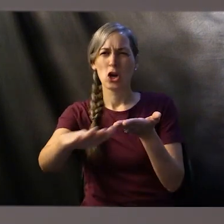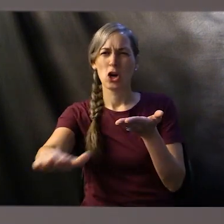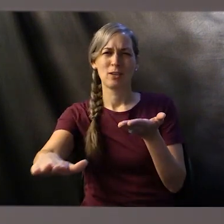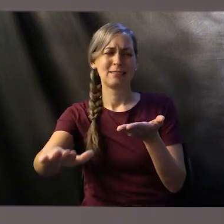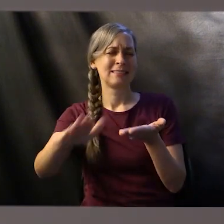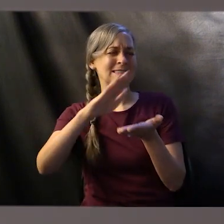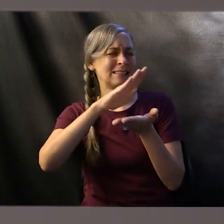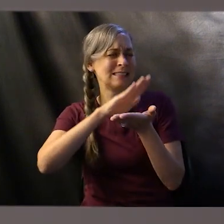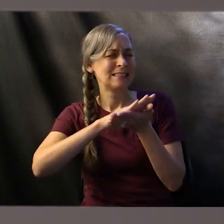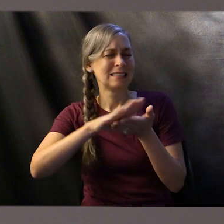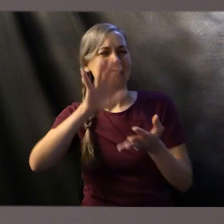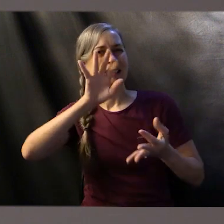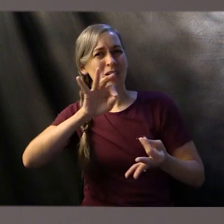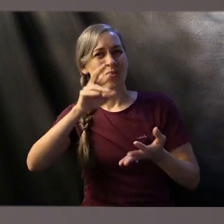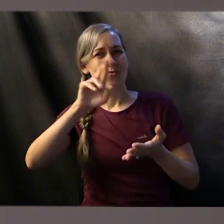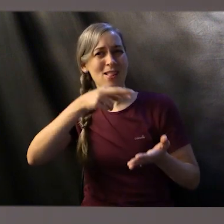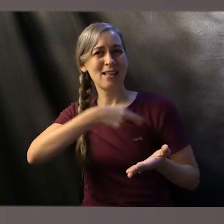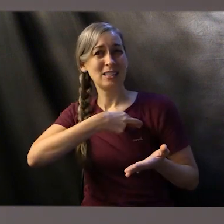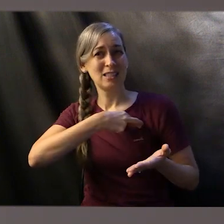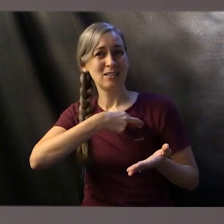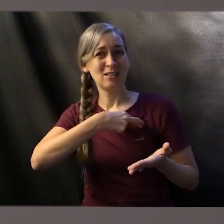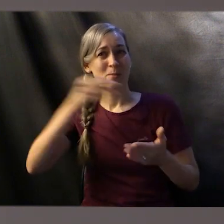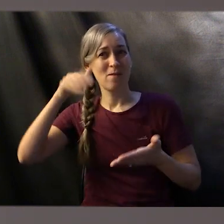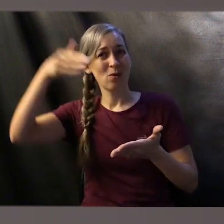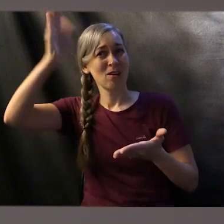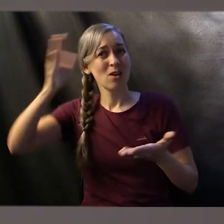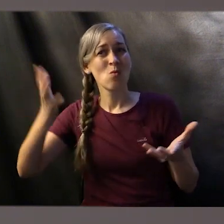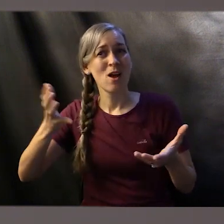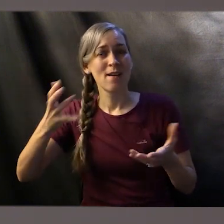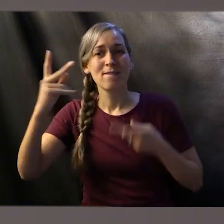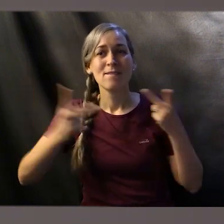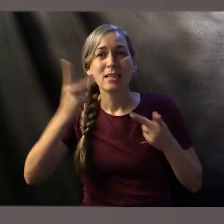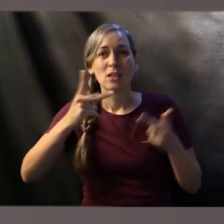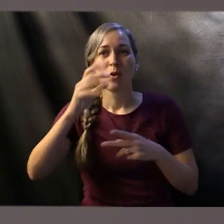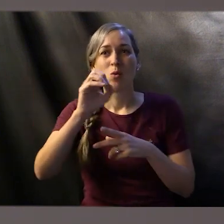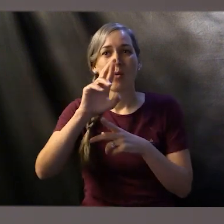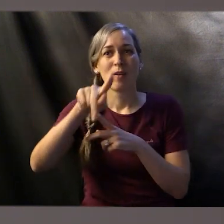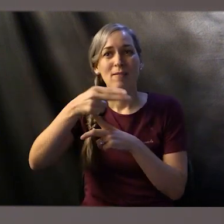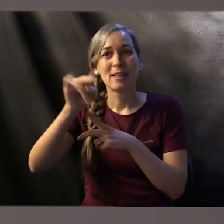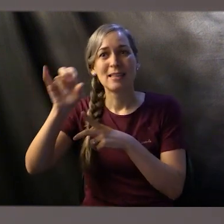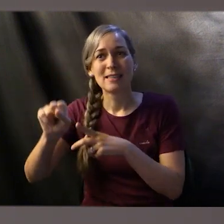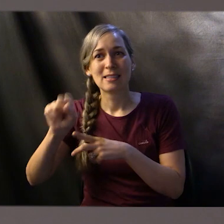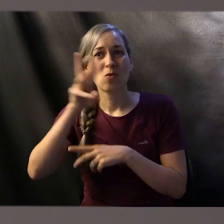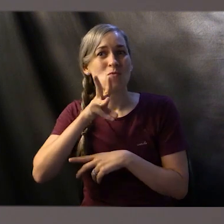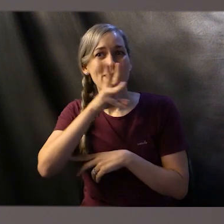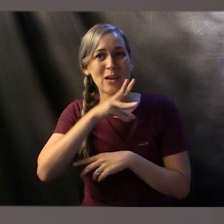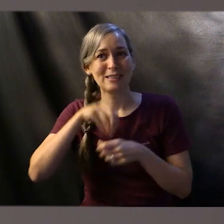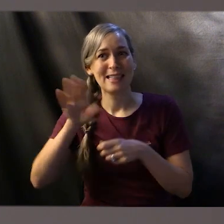God and Father is this, to visit orphans and widows in their distress and to keep oneself